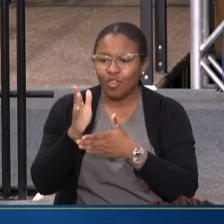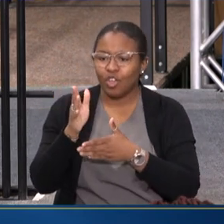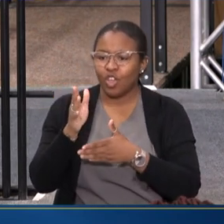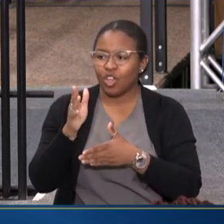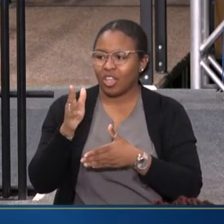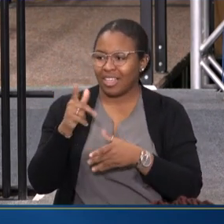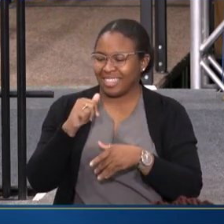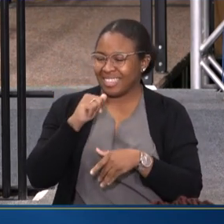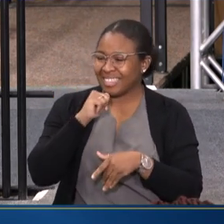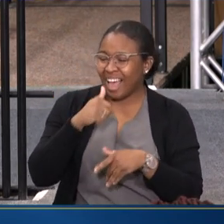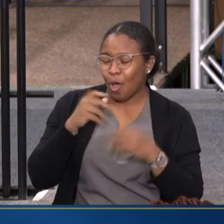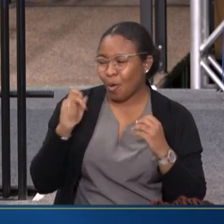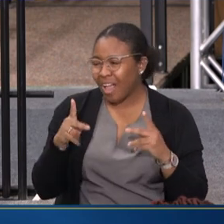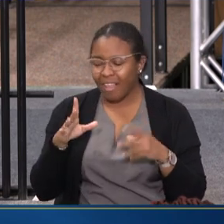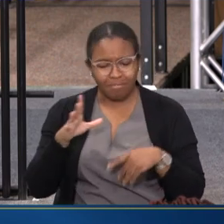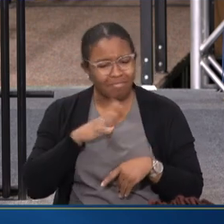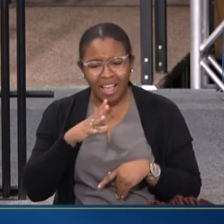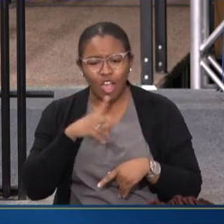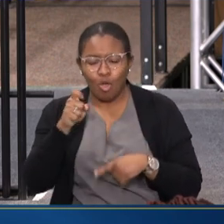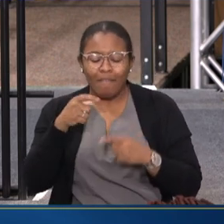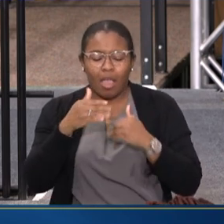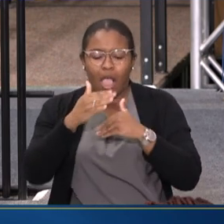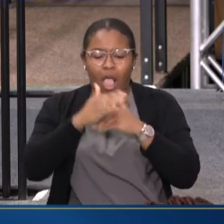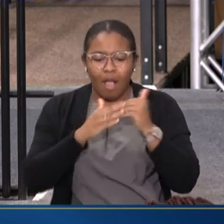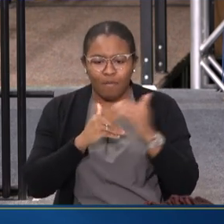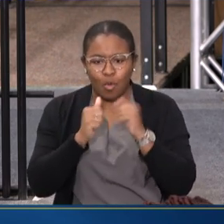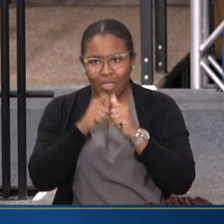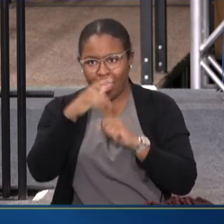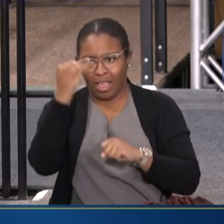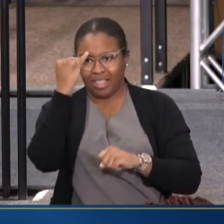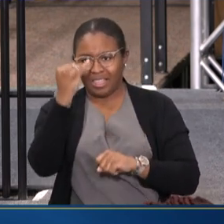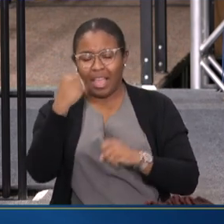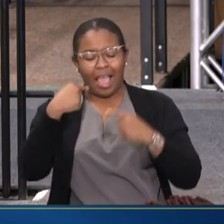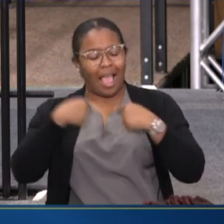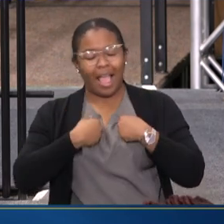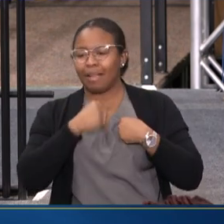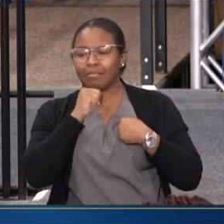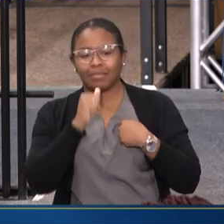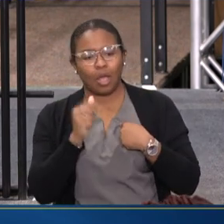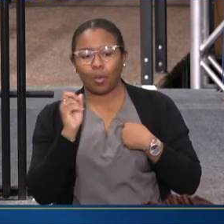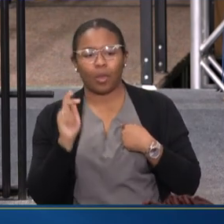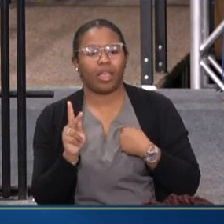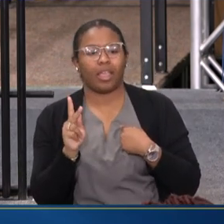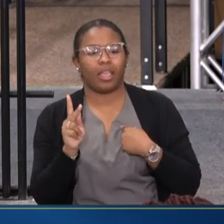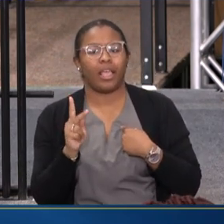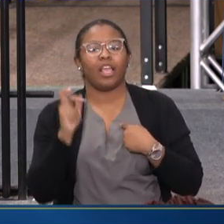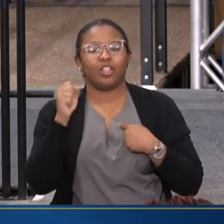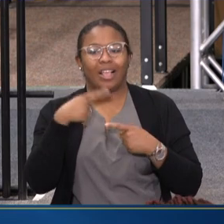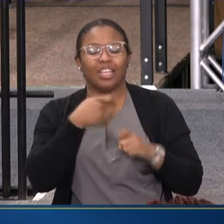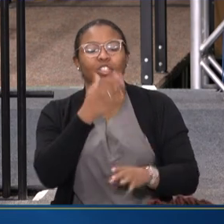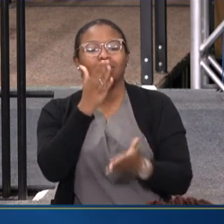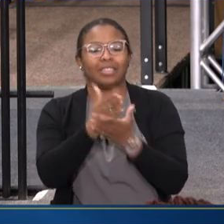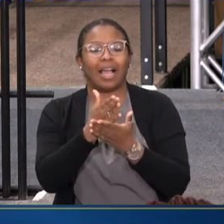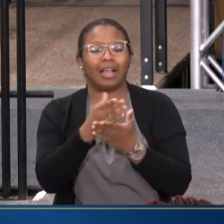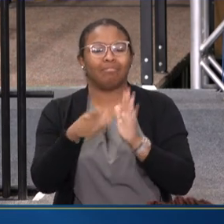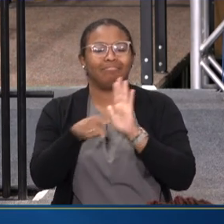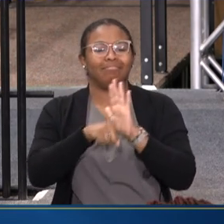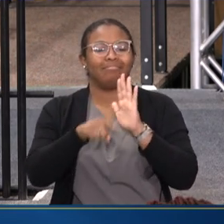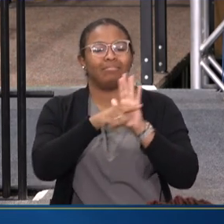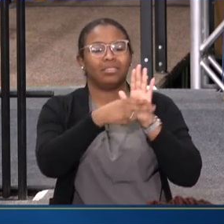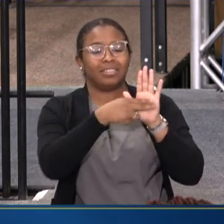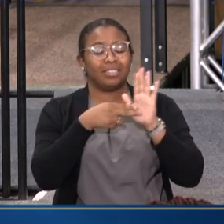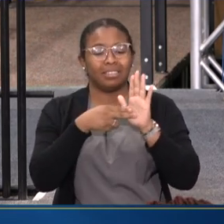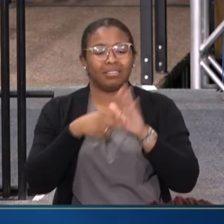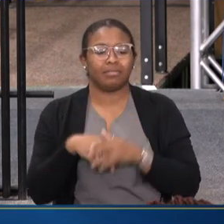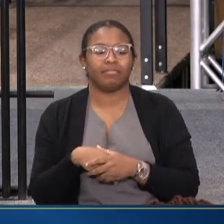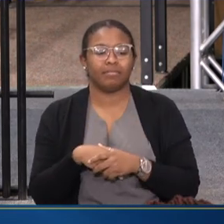BE OKAY. WE'VE GOT TO GET COMFORTABLE SAYING I'M NOT OKAY SO WE CAN STOP THIS STIGMA. ACCORDING TO NAMI,